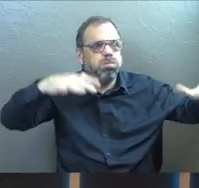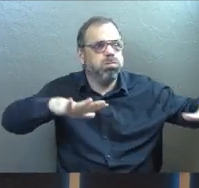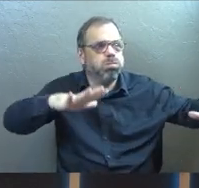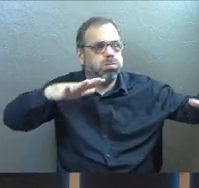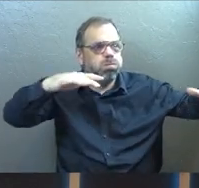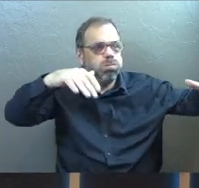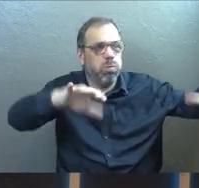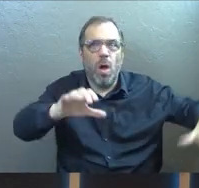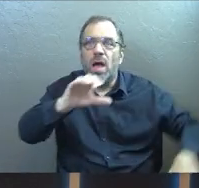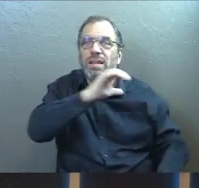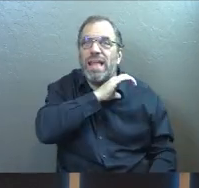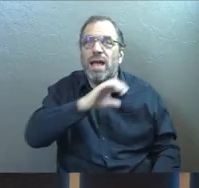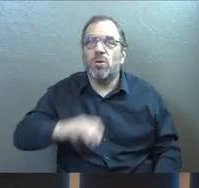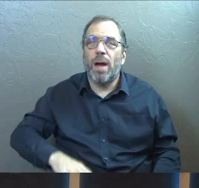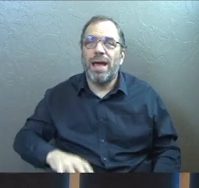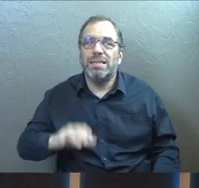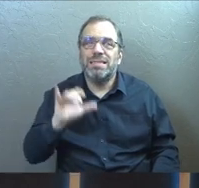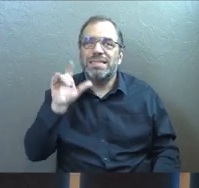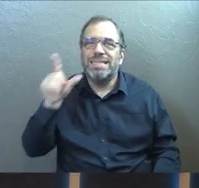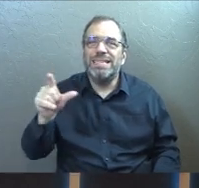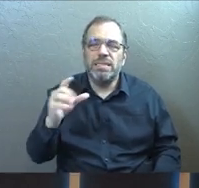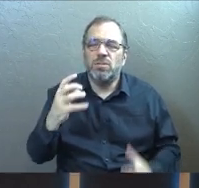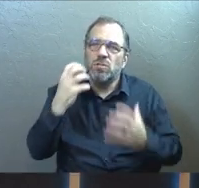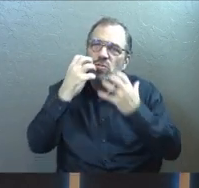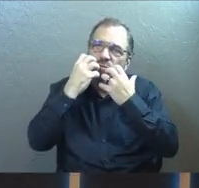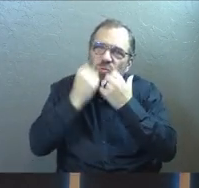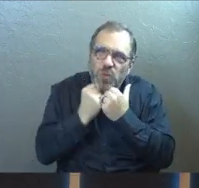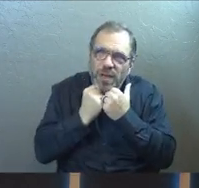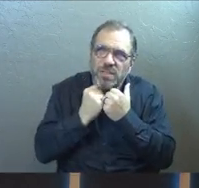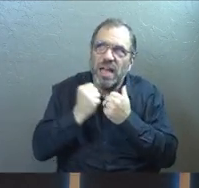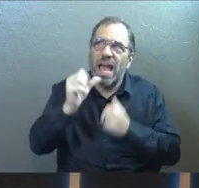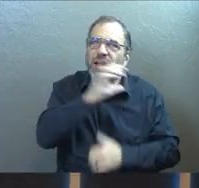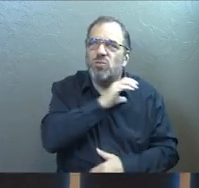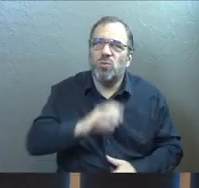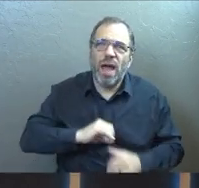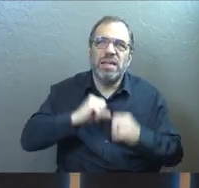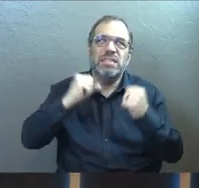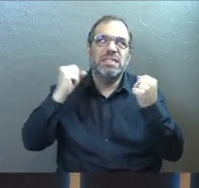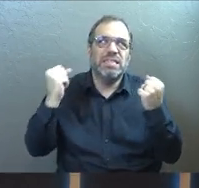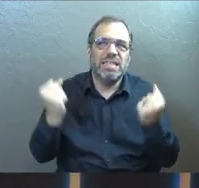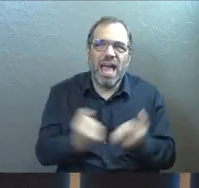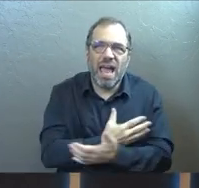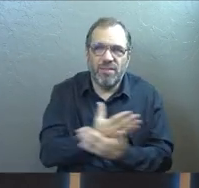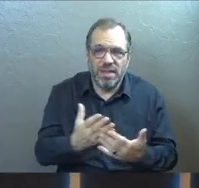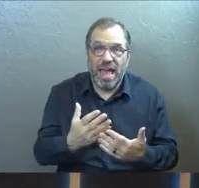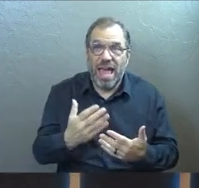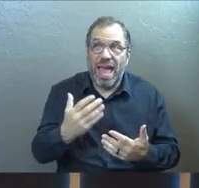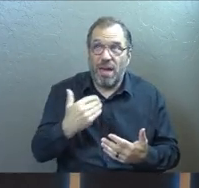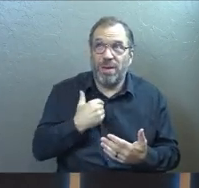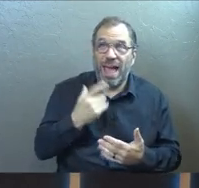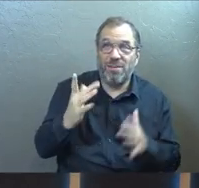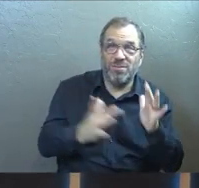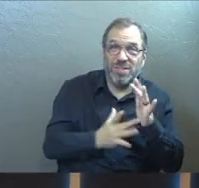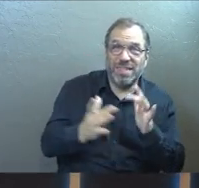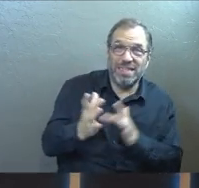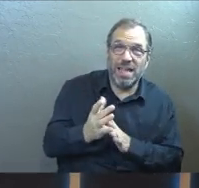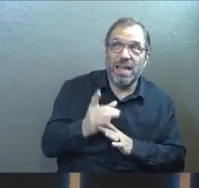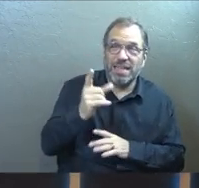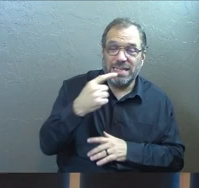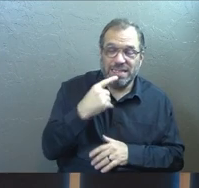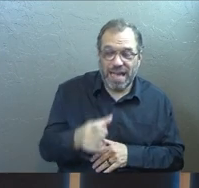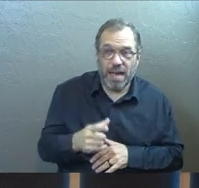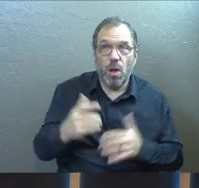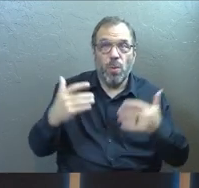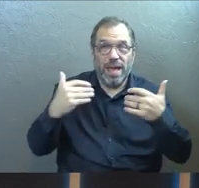That Christ is the treasure and Christ is everything. And we have him because he